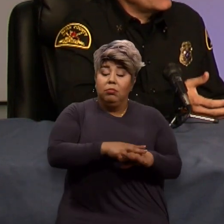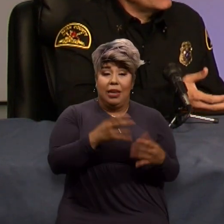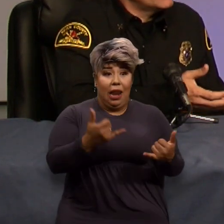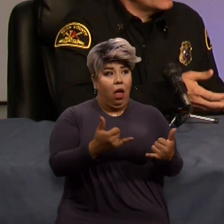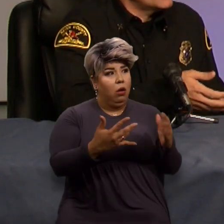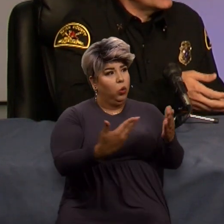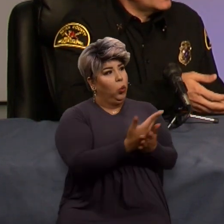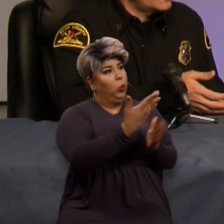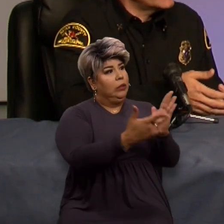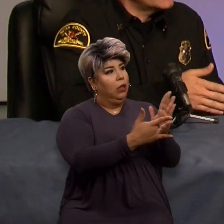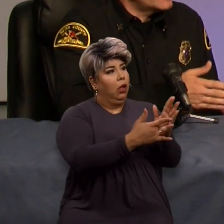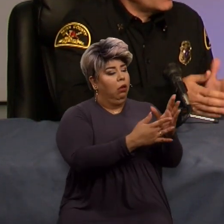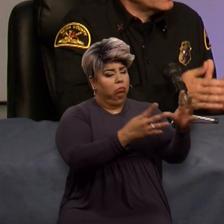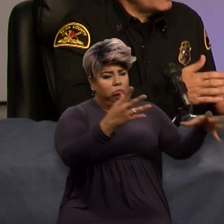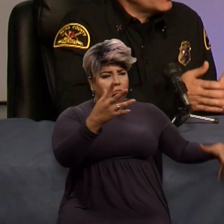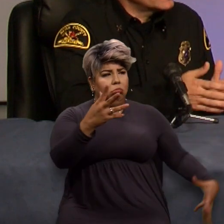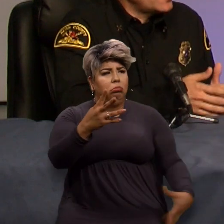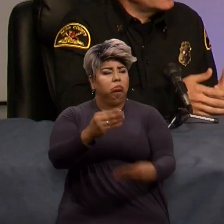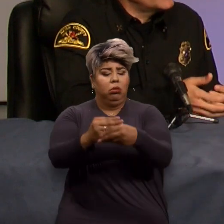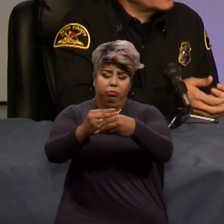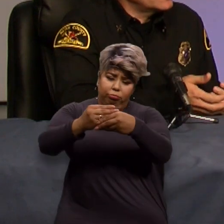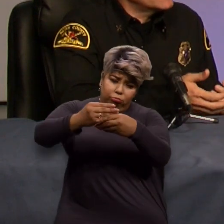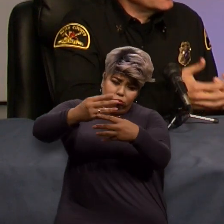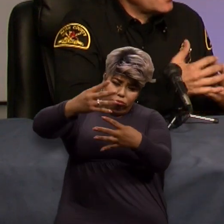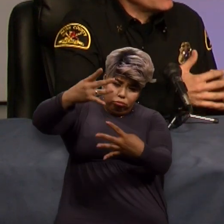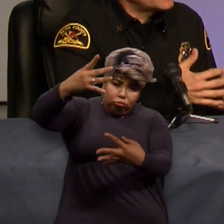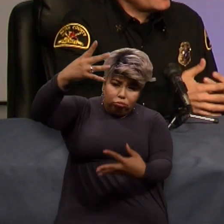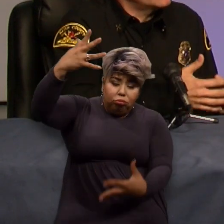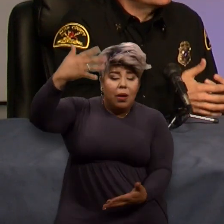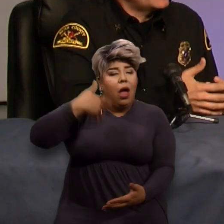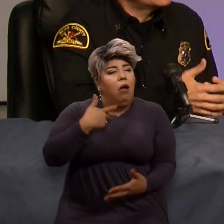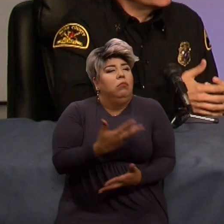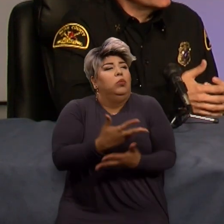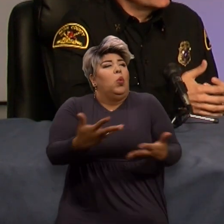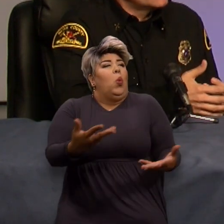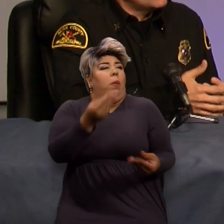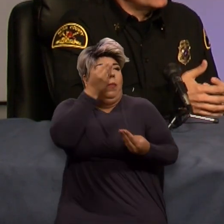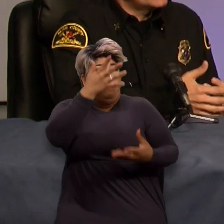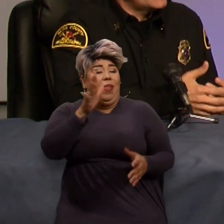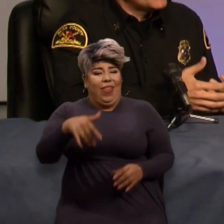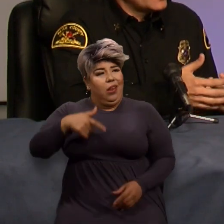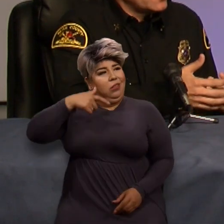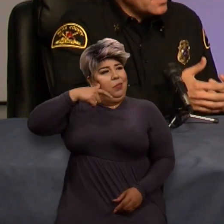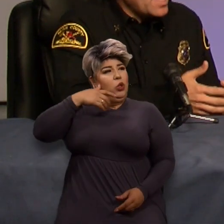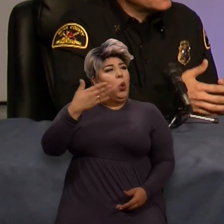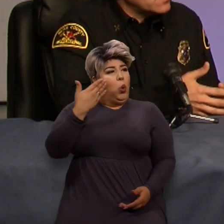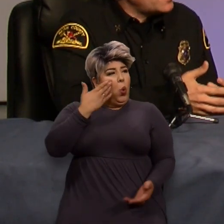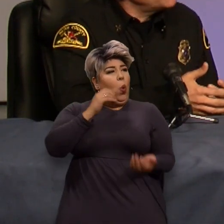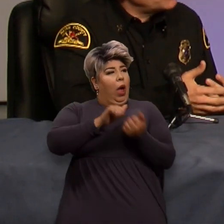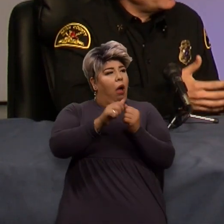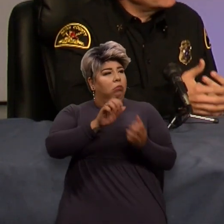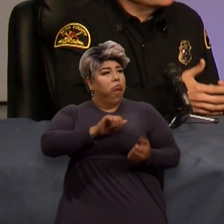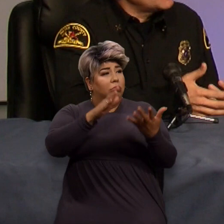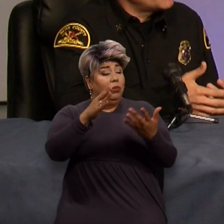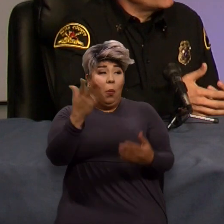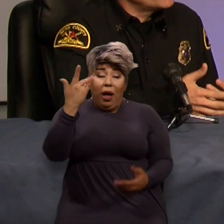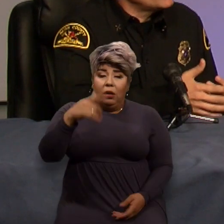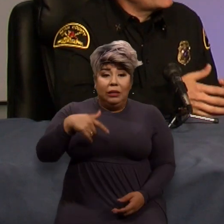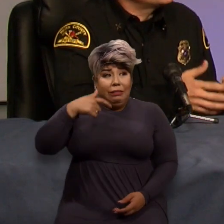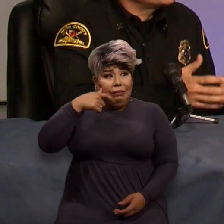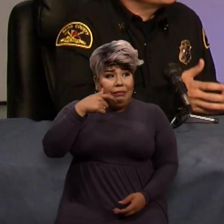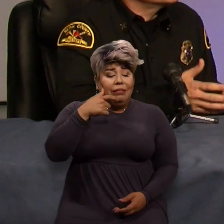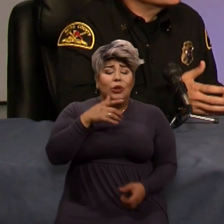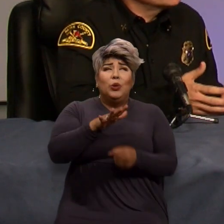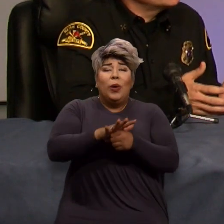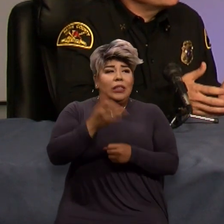not only, as I said, it works on both sides because this helps that dispatcher. One, I mean, it adds a lot of stress to somebody